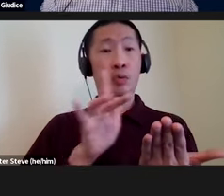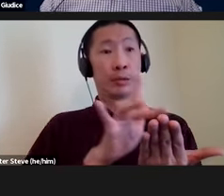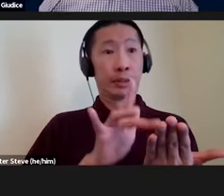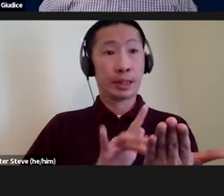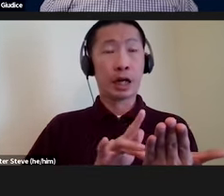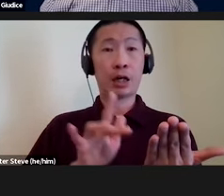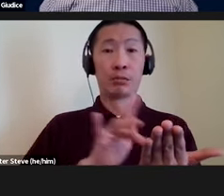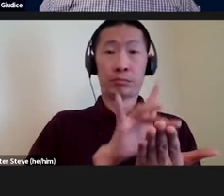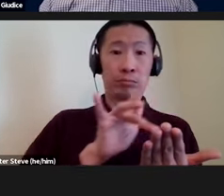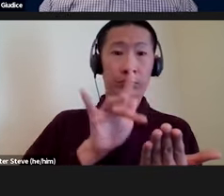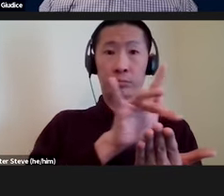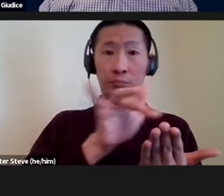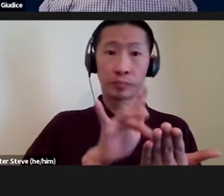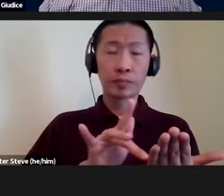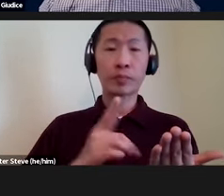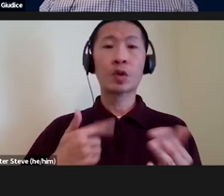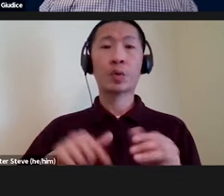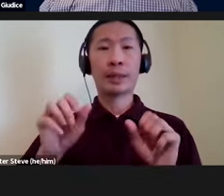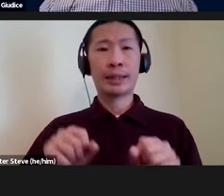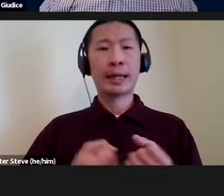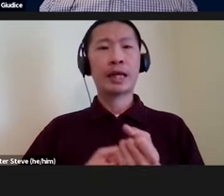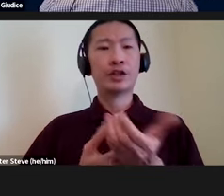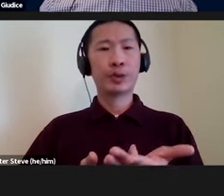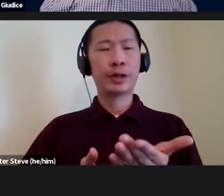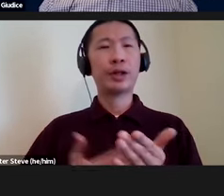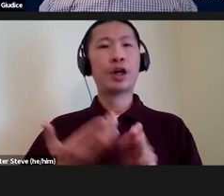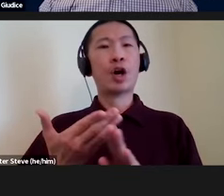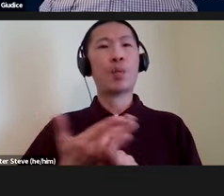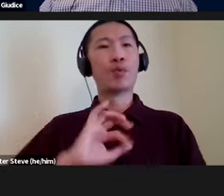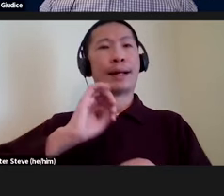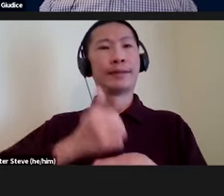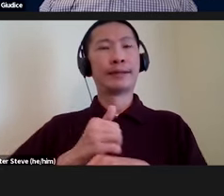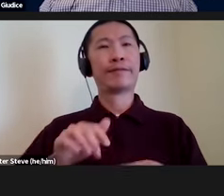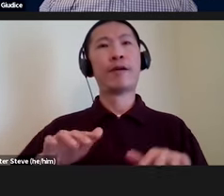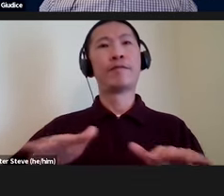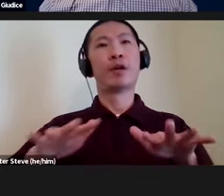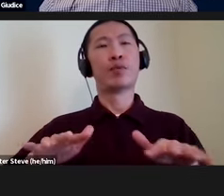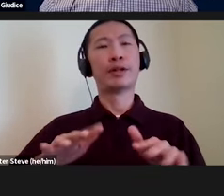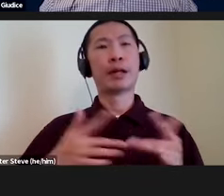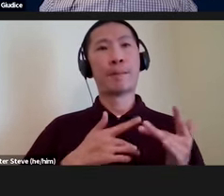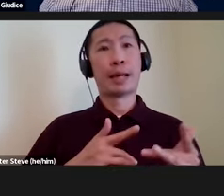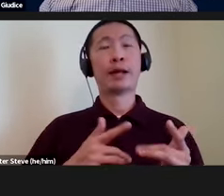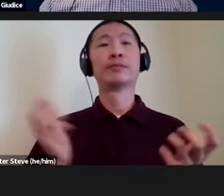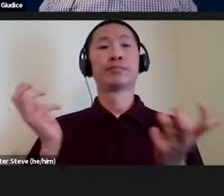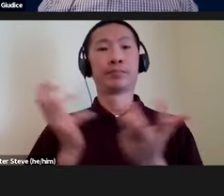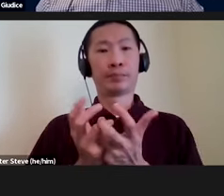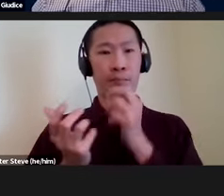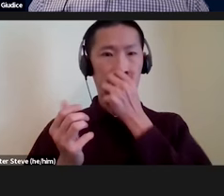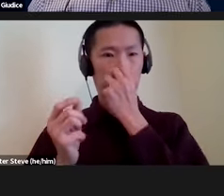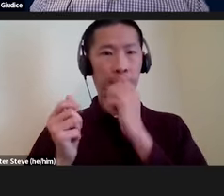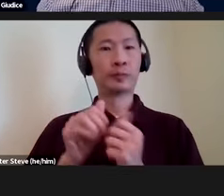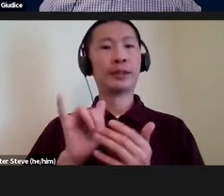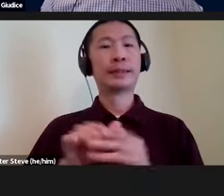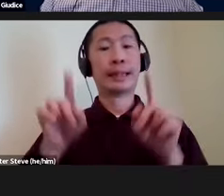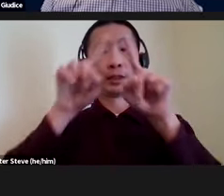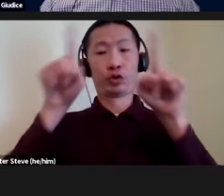moving their finger around the screen, we can trigger predefined vibration patterns synchronously at that screen